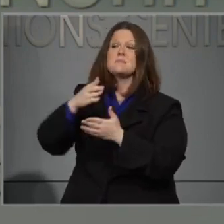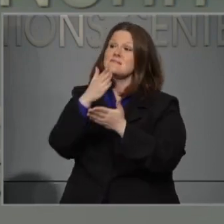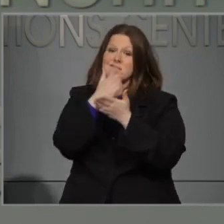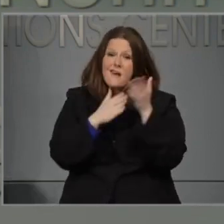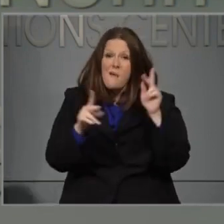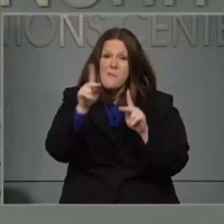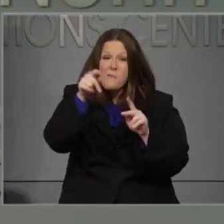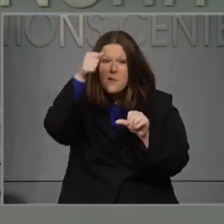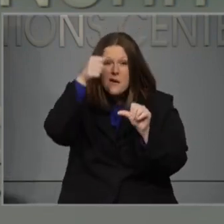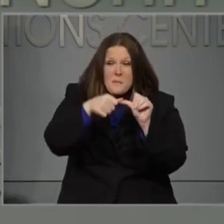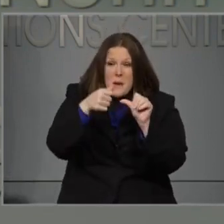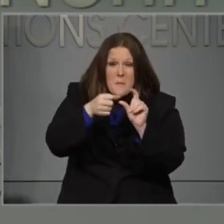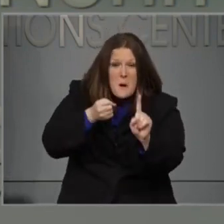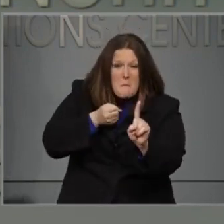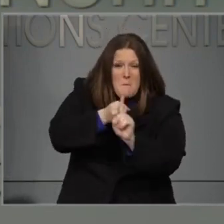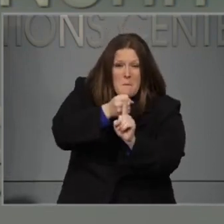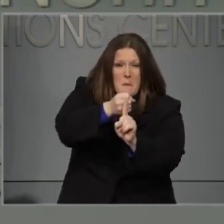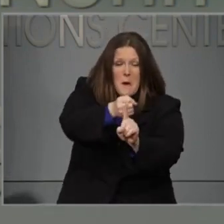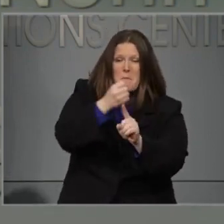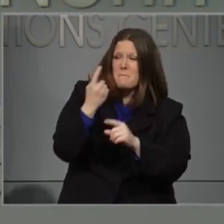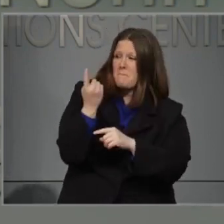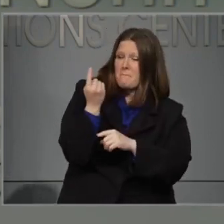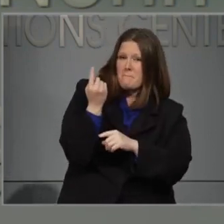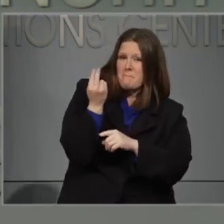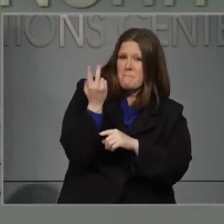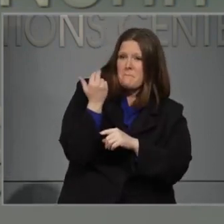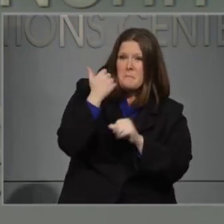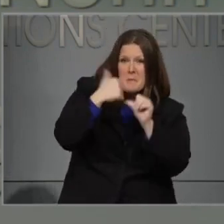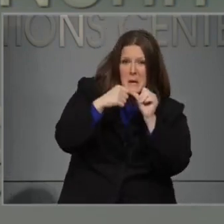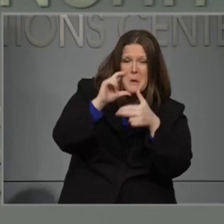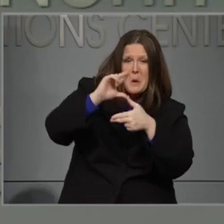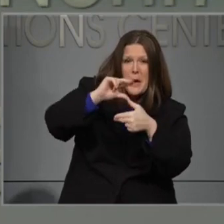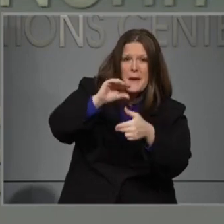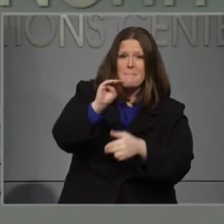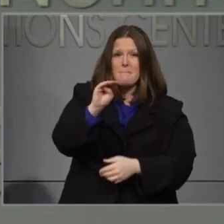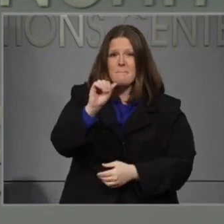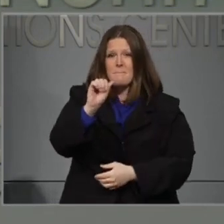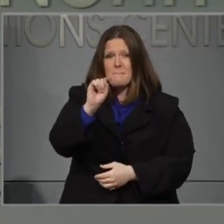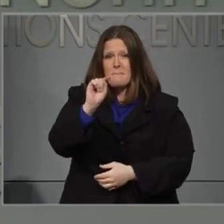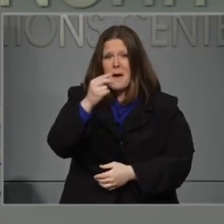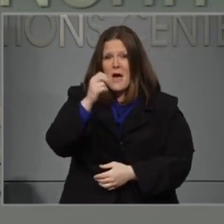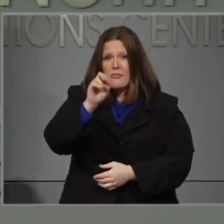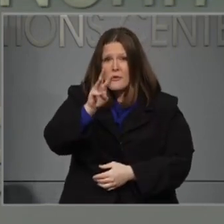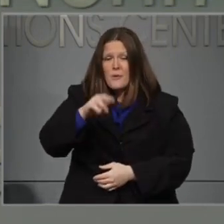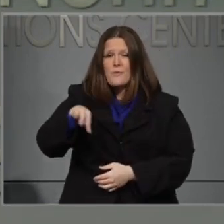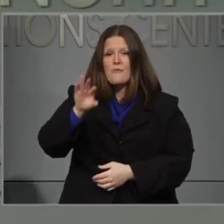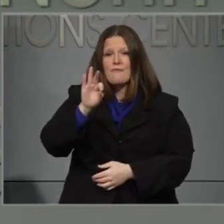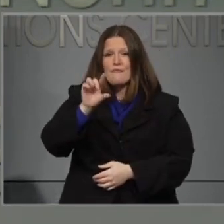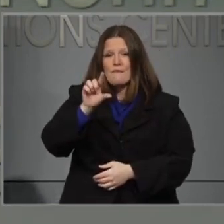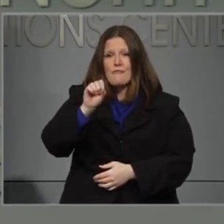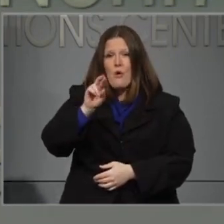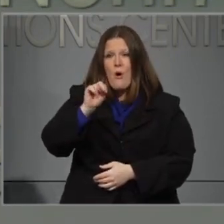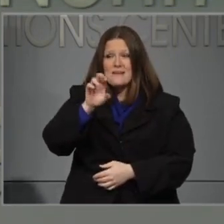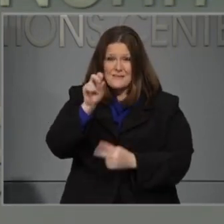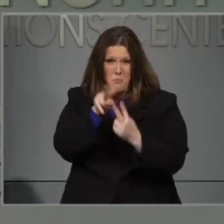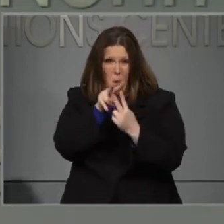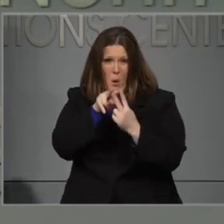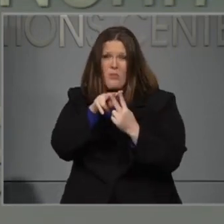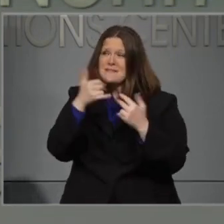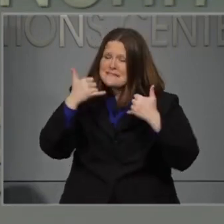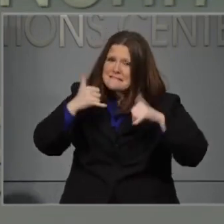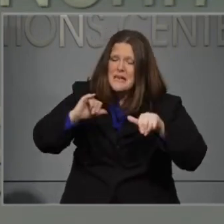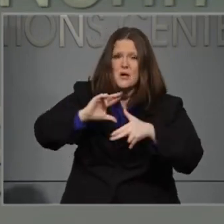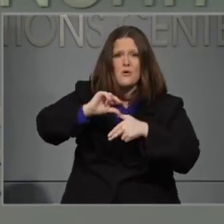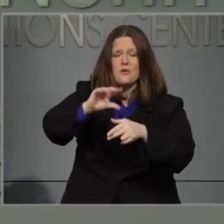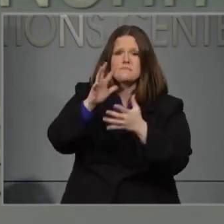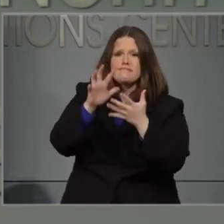still recovering from the devastation of Hurricanes Matthew and Florence. These families are dealing with the threat of COVID-19 while